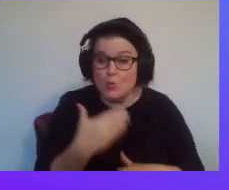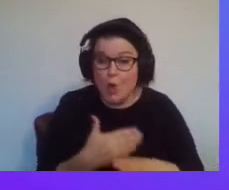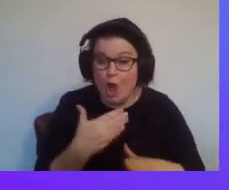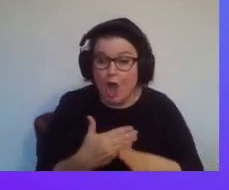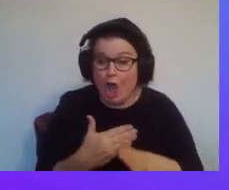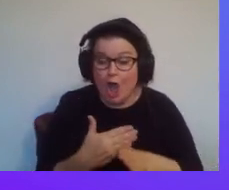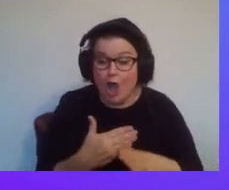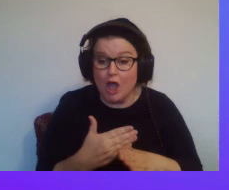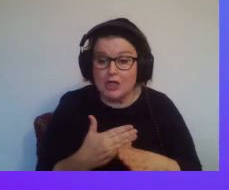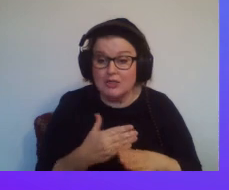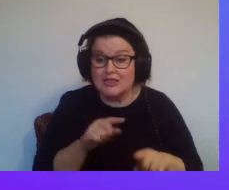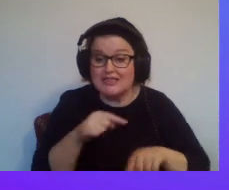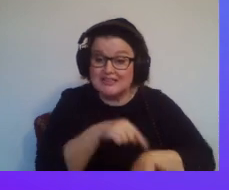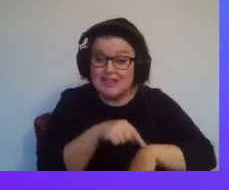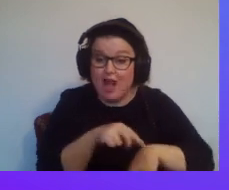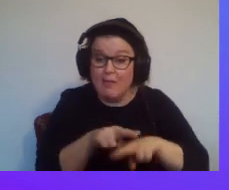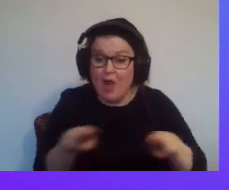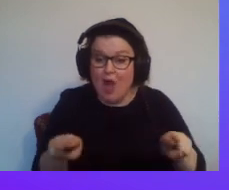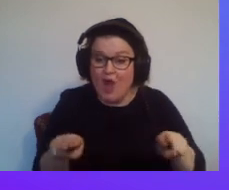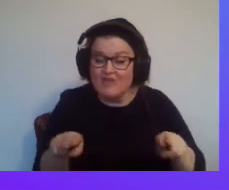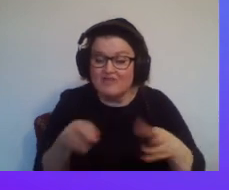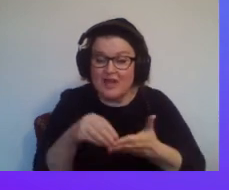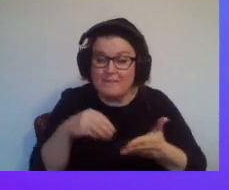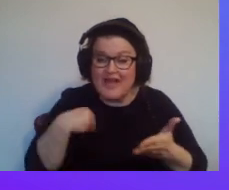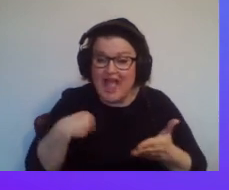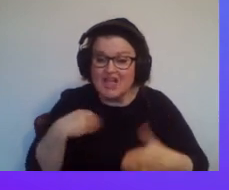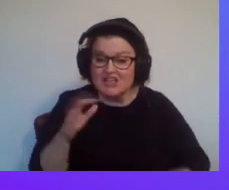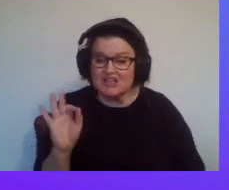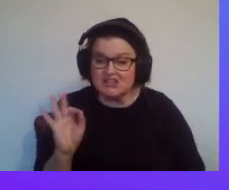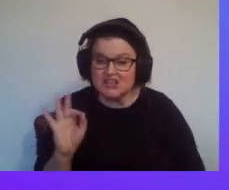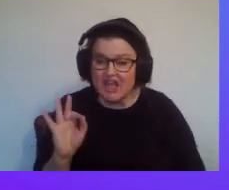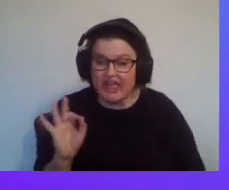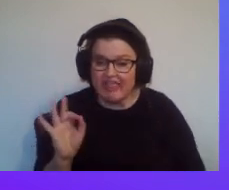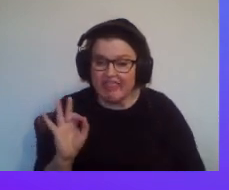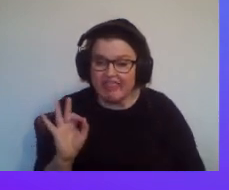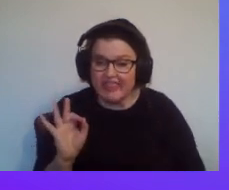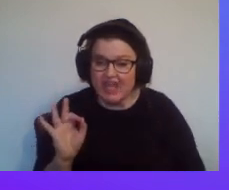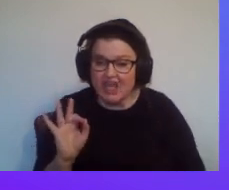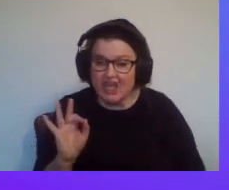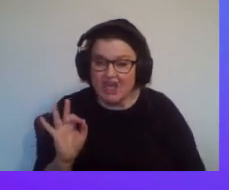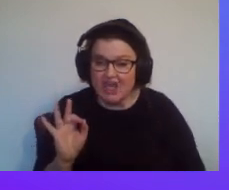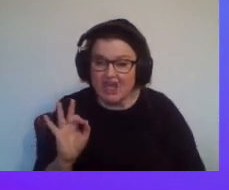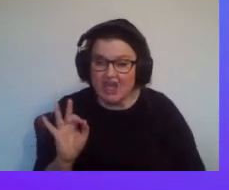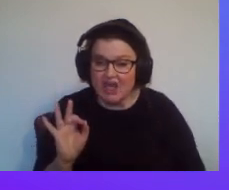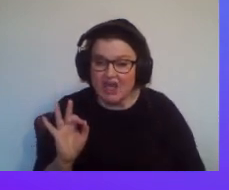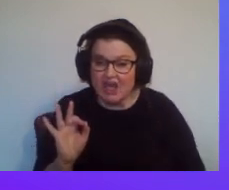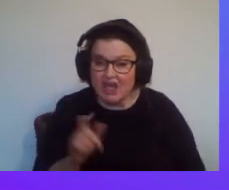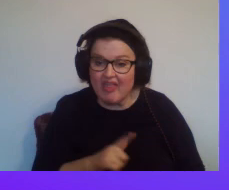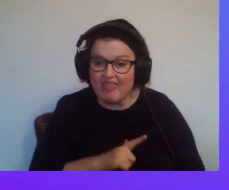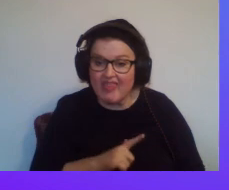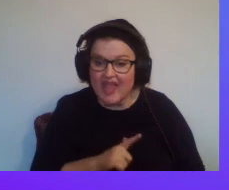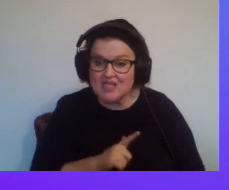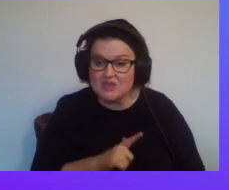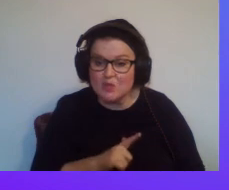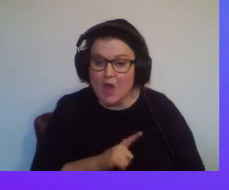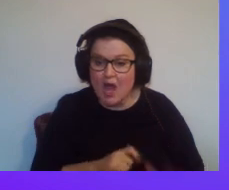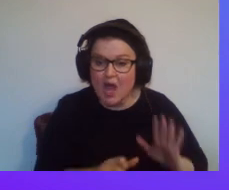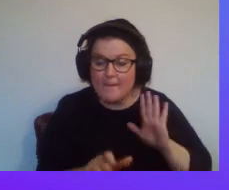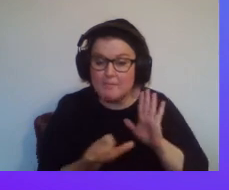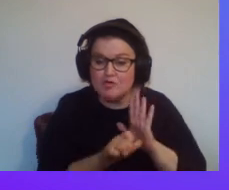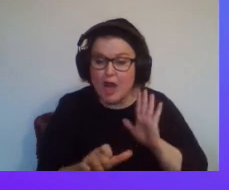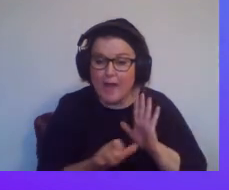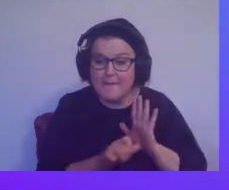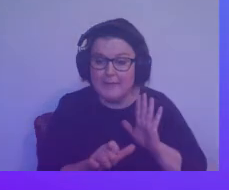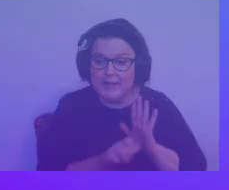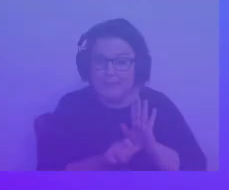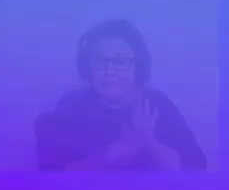the like. With COVID, it's really difficult to get to, Lord Woolley, the type of people that you're talking about here quite often because they might not